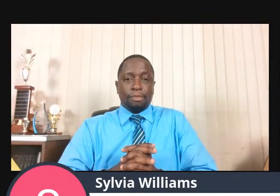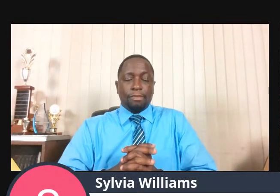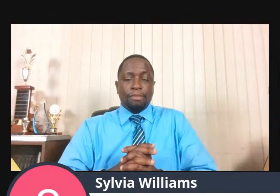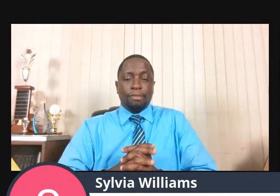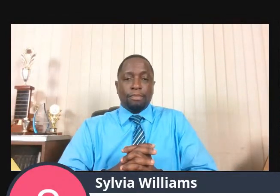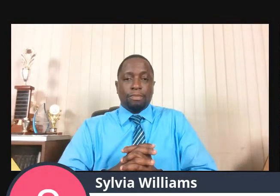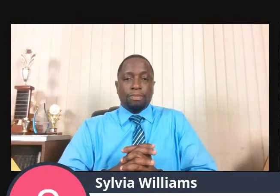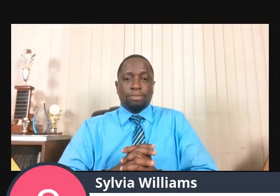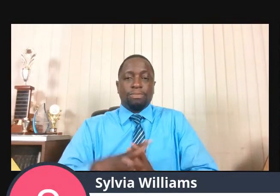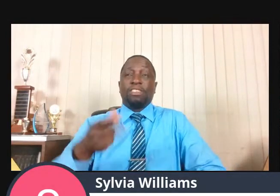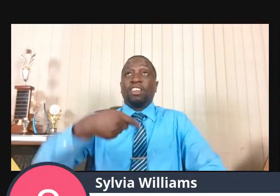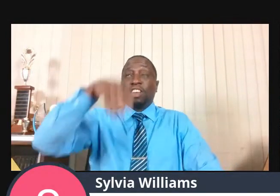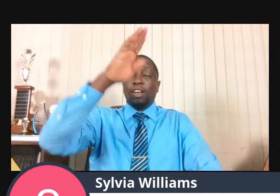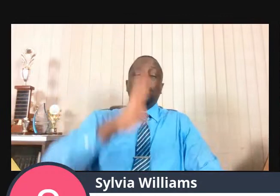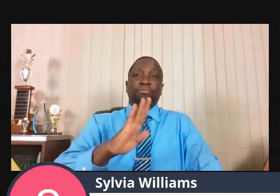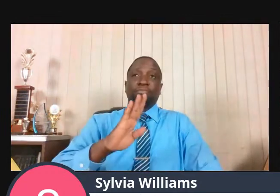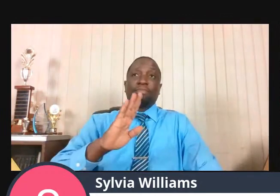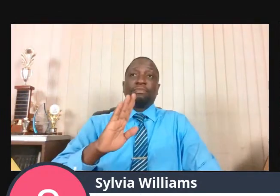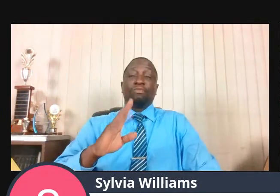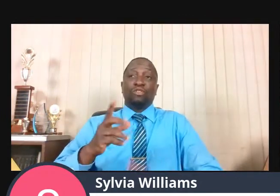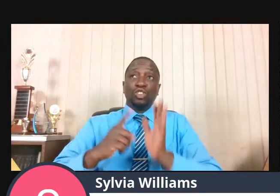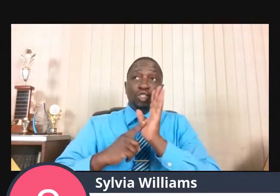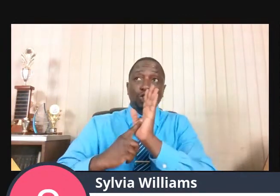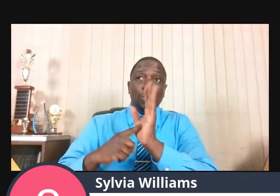God showed him